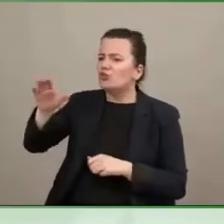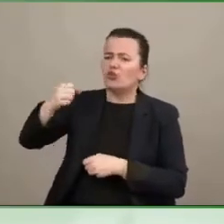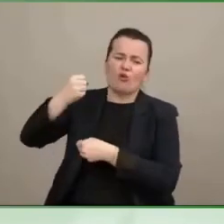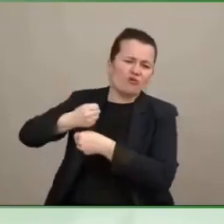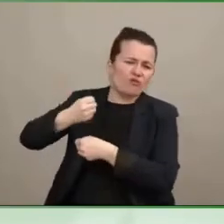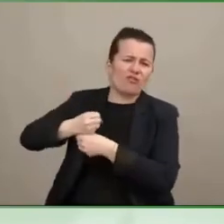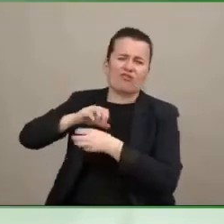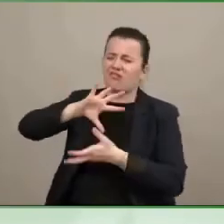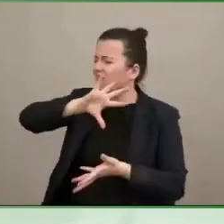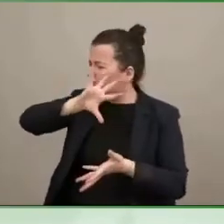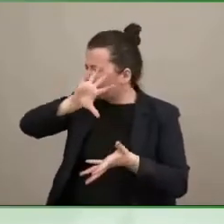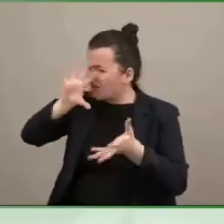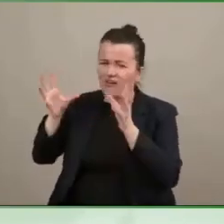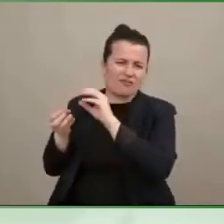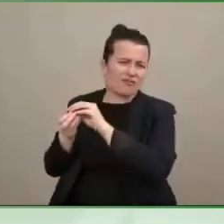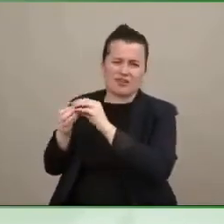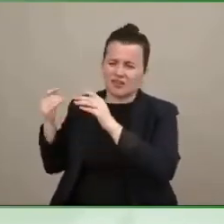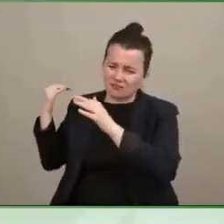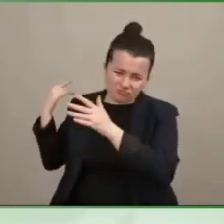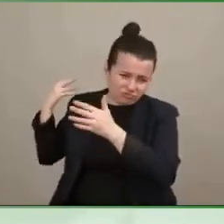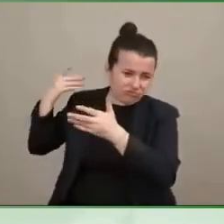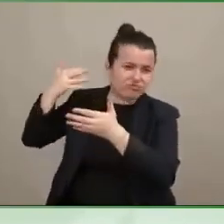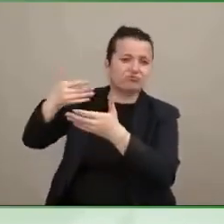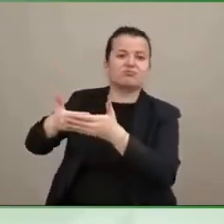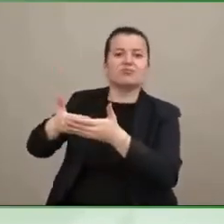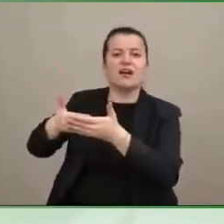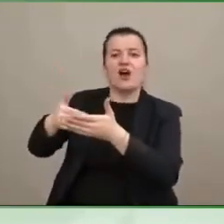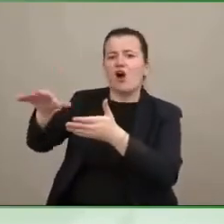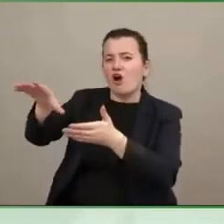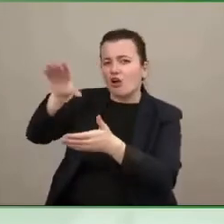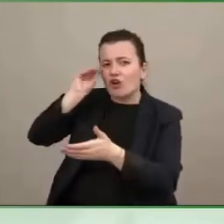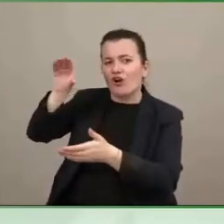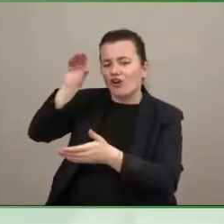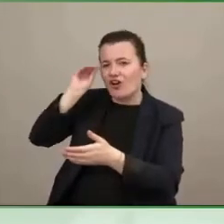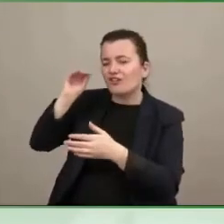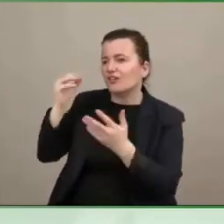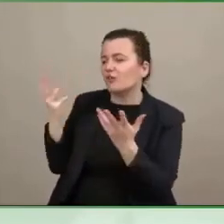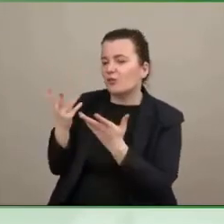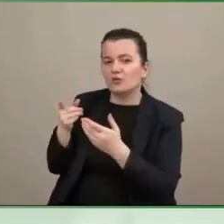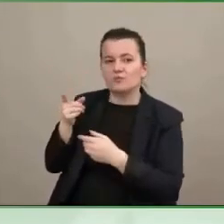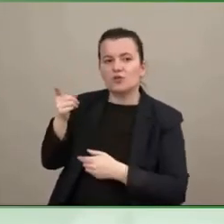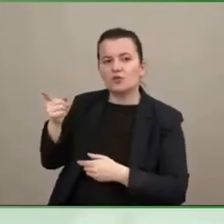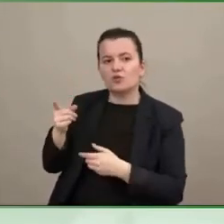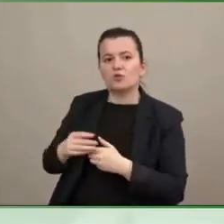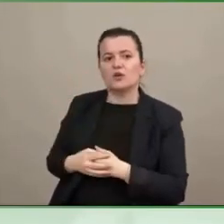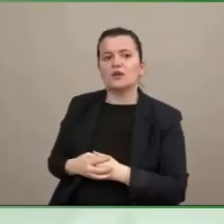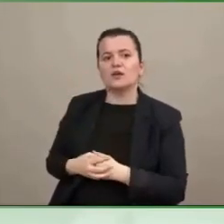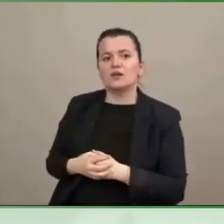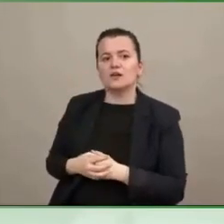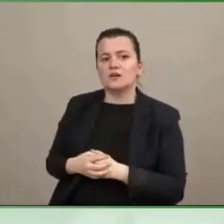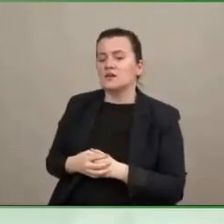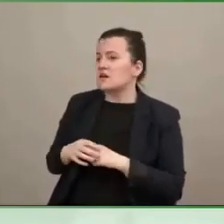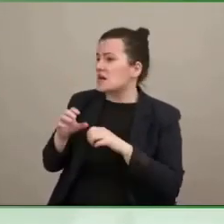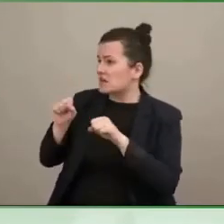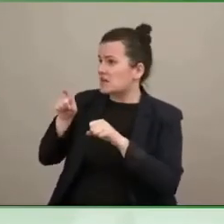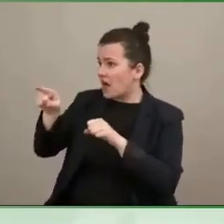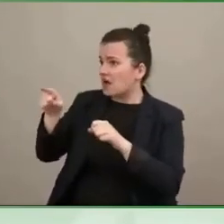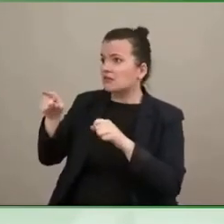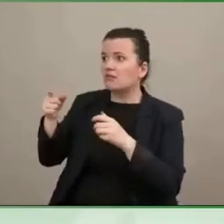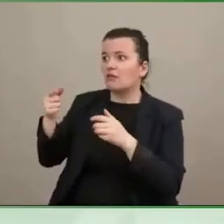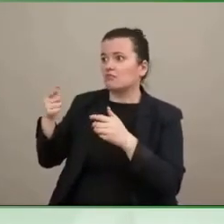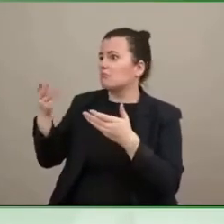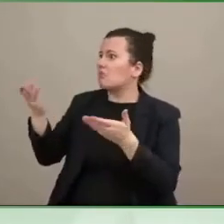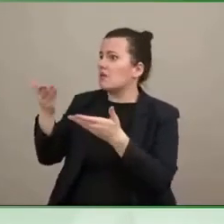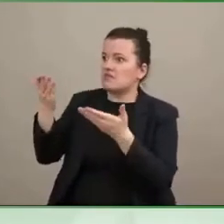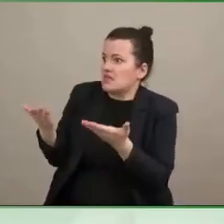not going to ask you to use that experience in everything that you do, to give a call to action. What do